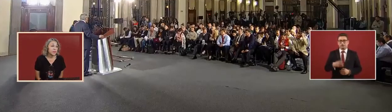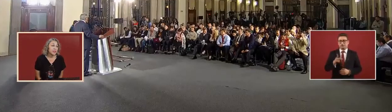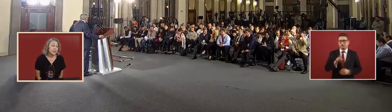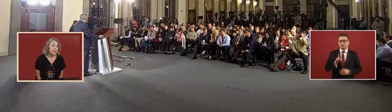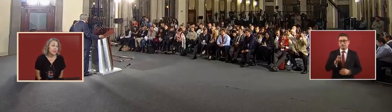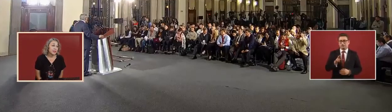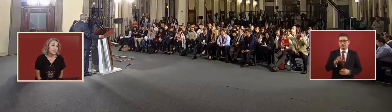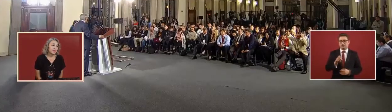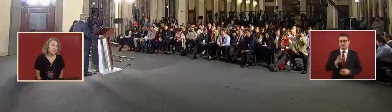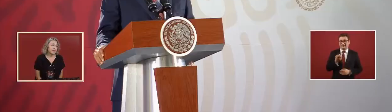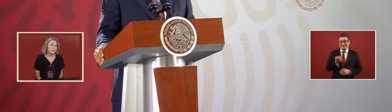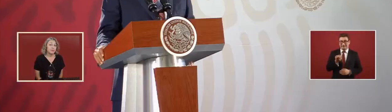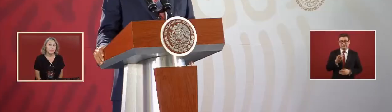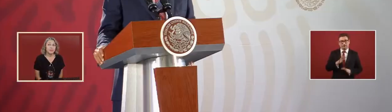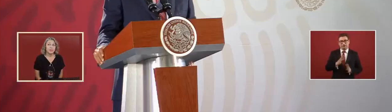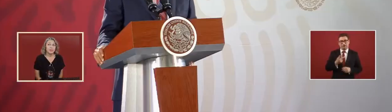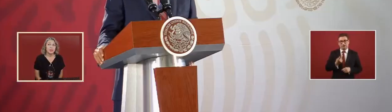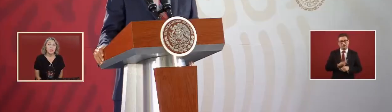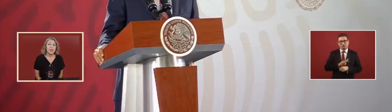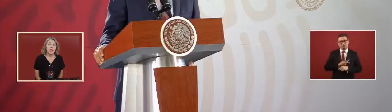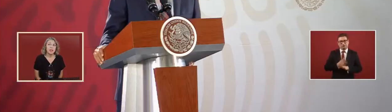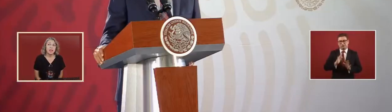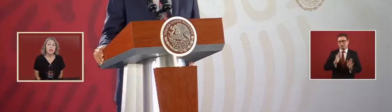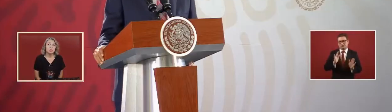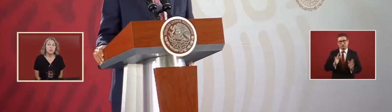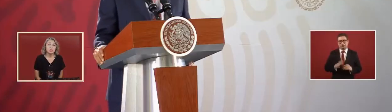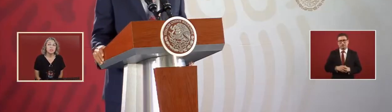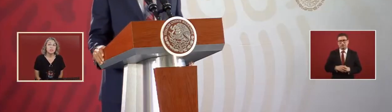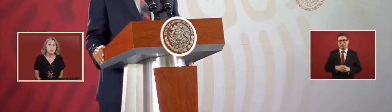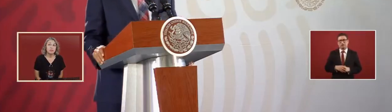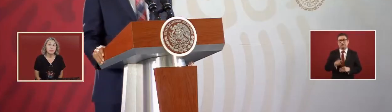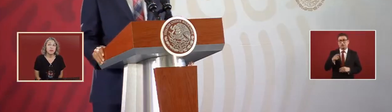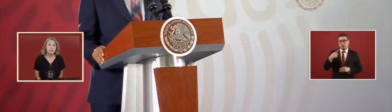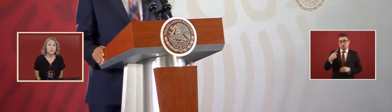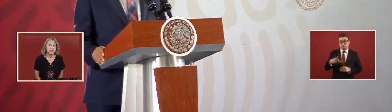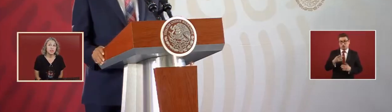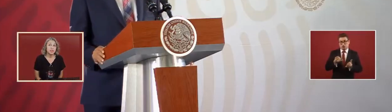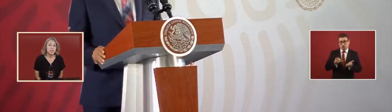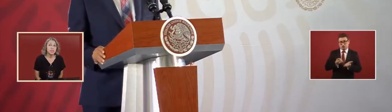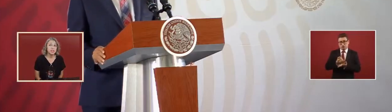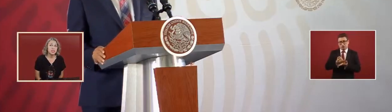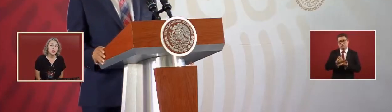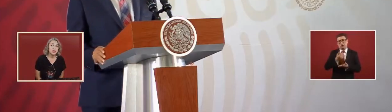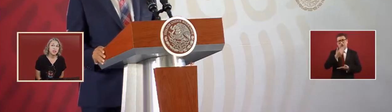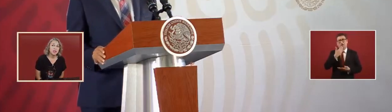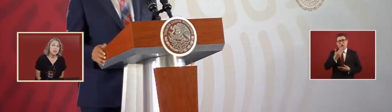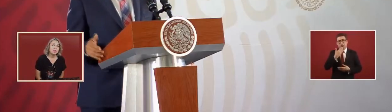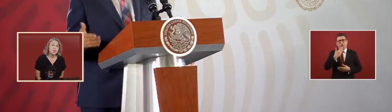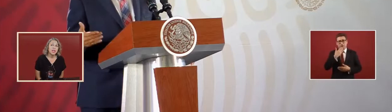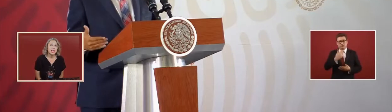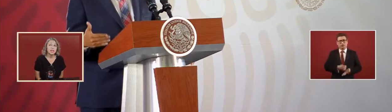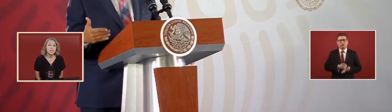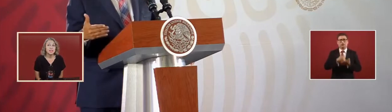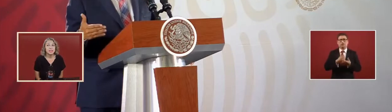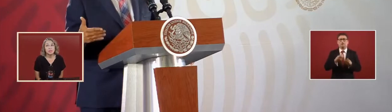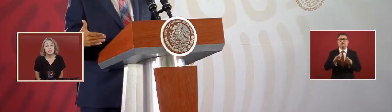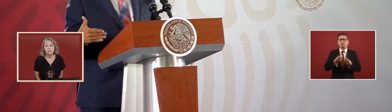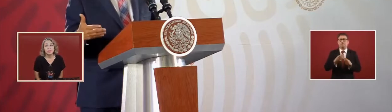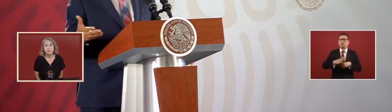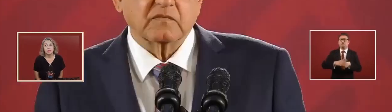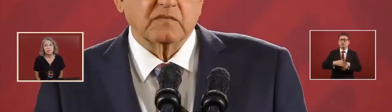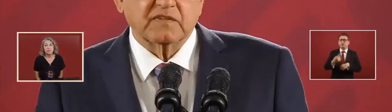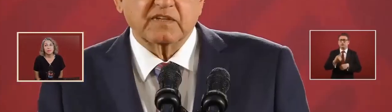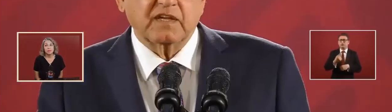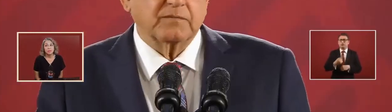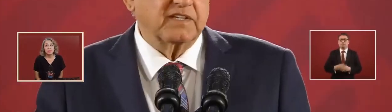And it helped us very much this decision. Because in